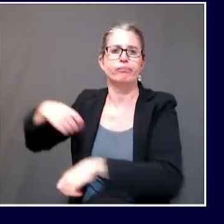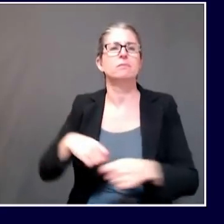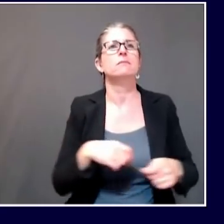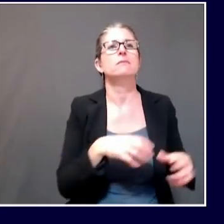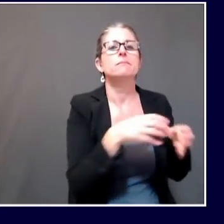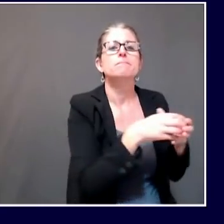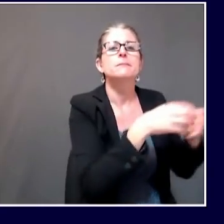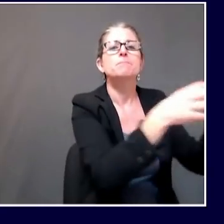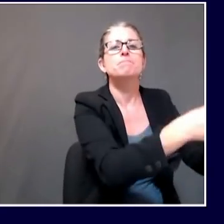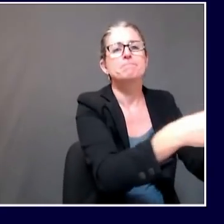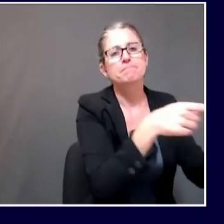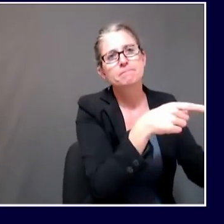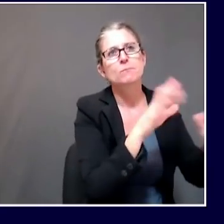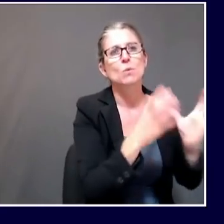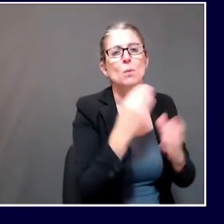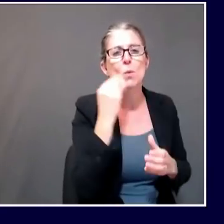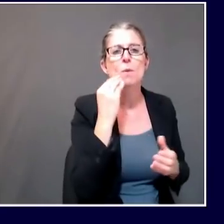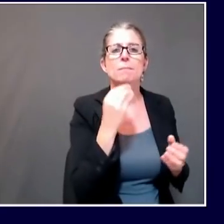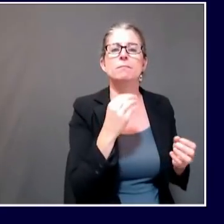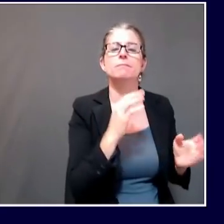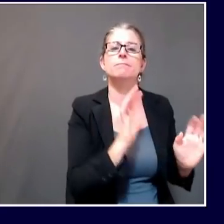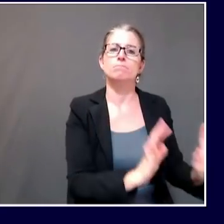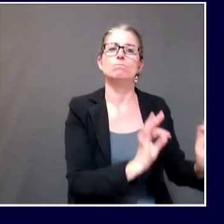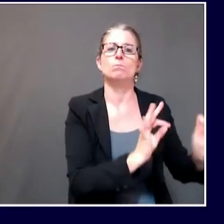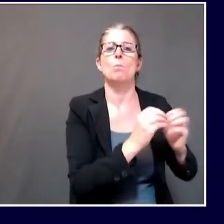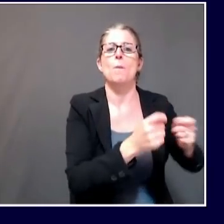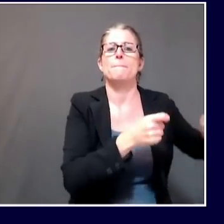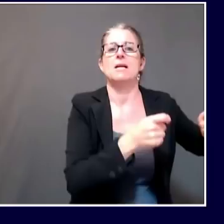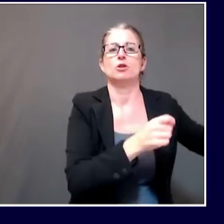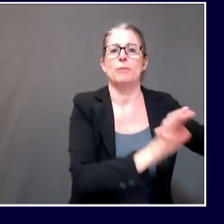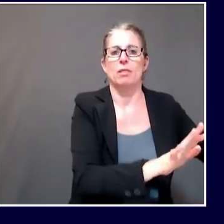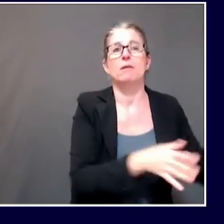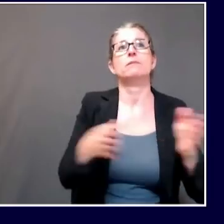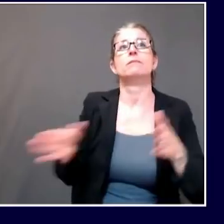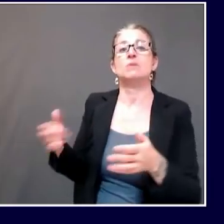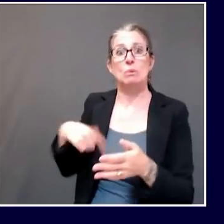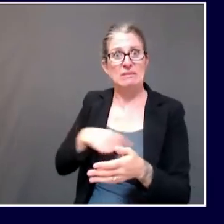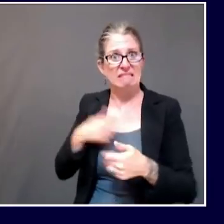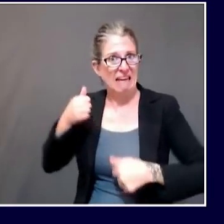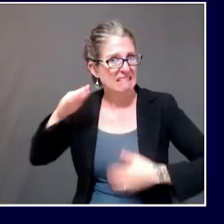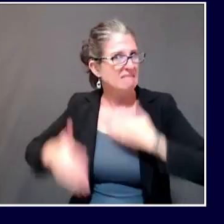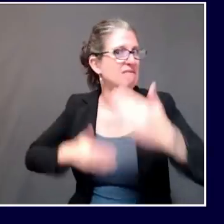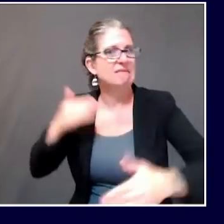at what are our next opportunities with our expanded lab capacity and hope to have news on that soon.